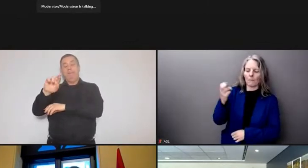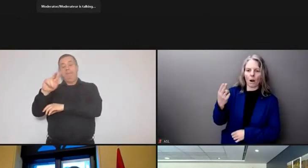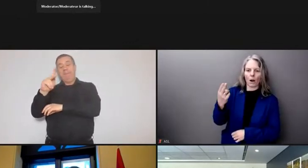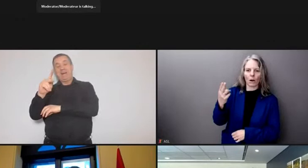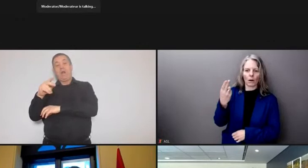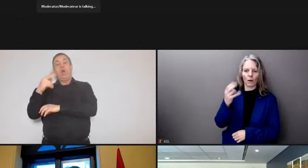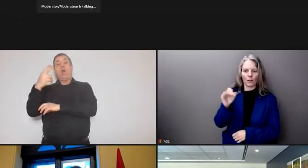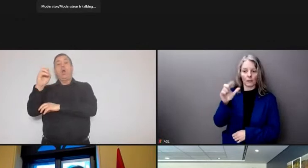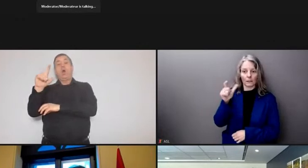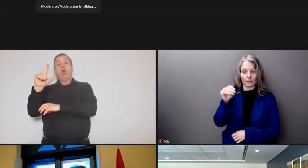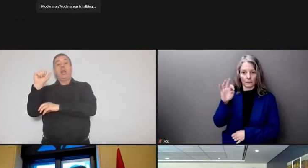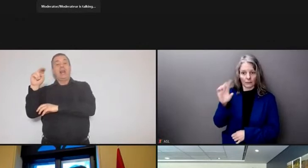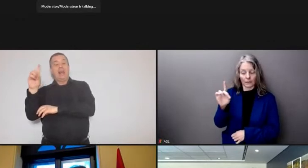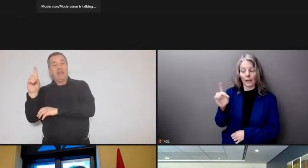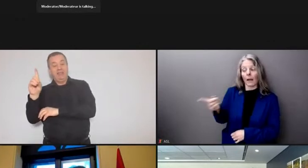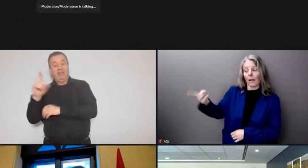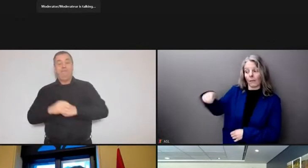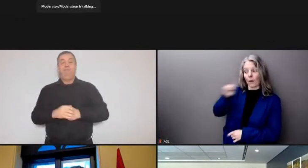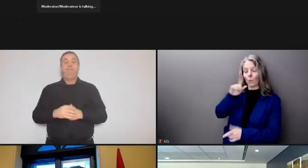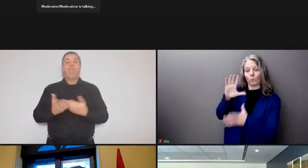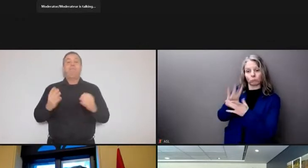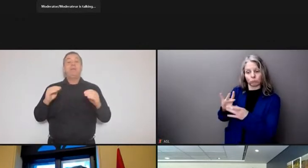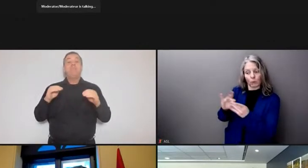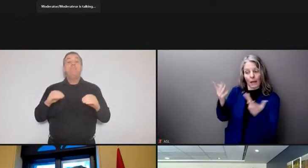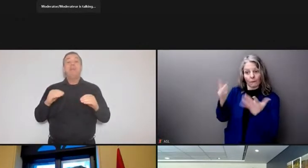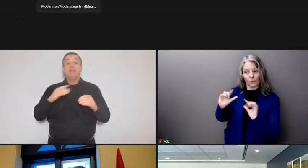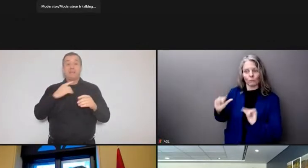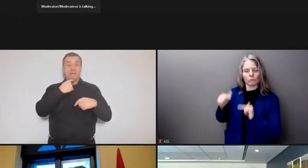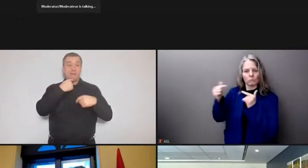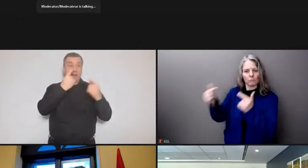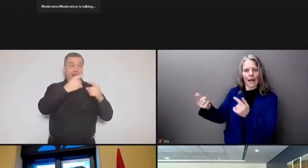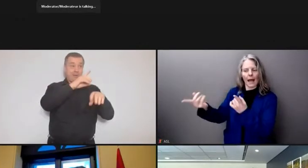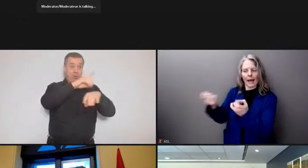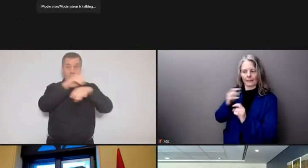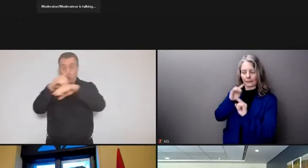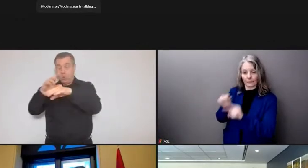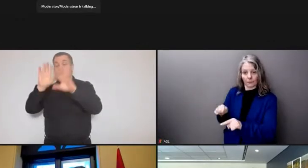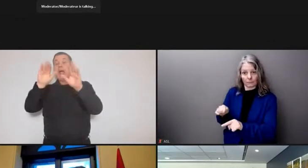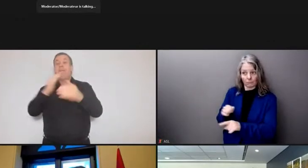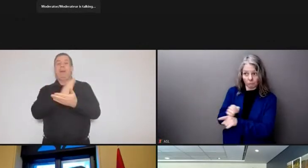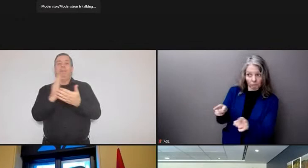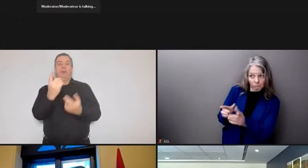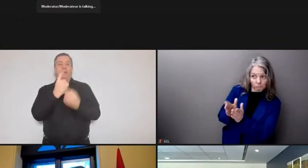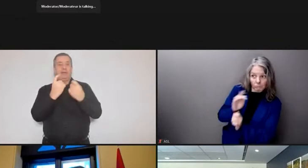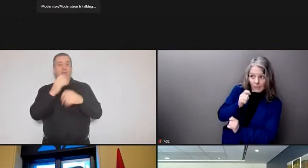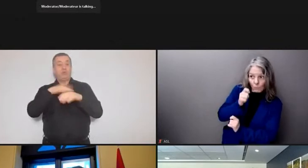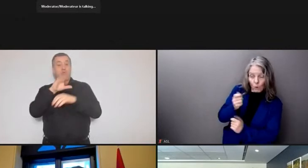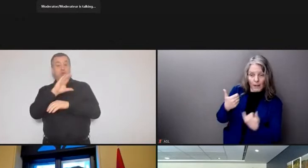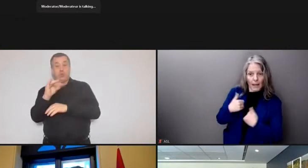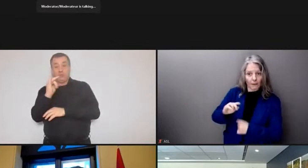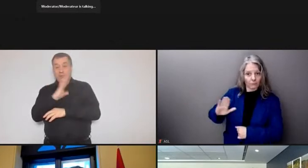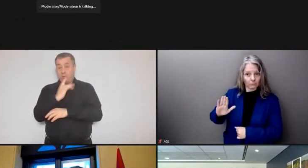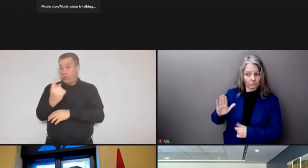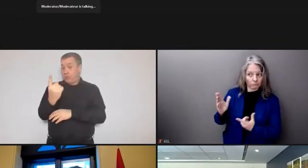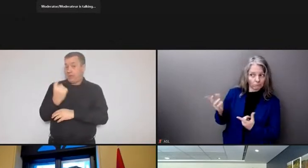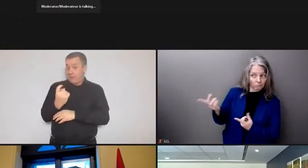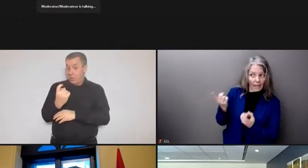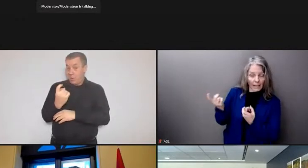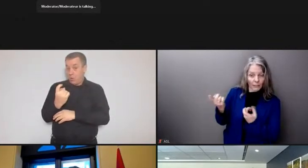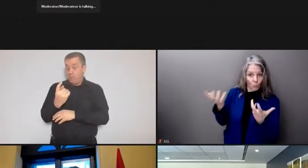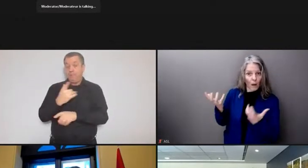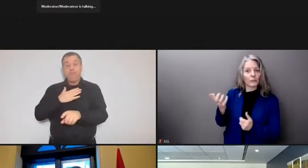have remarks and then we will proceed to question periods on zoom so if you do have a question please use the raised hand function